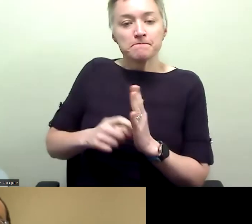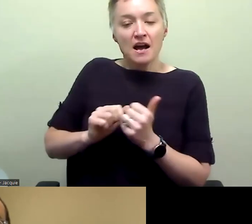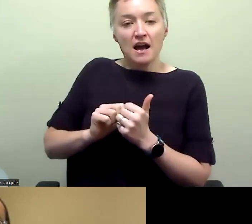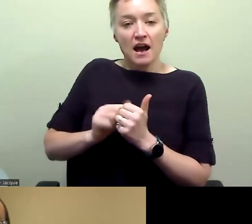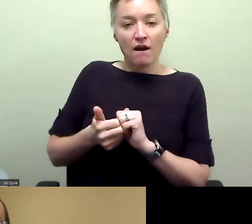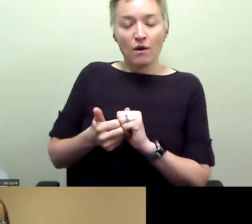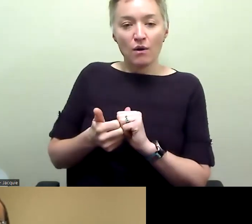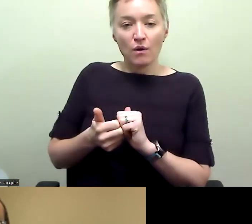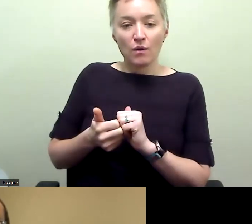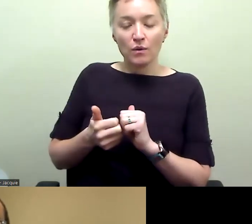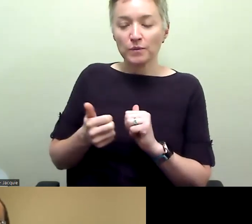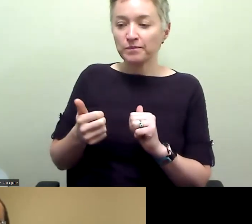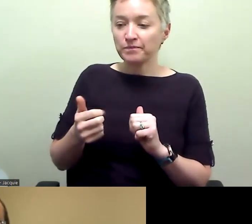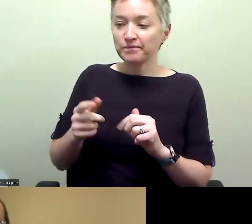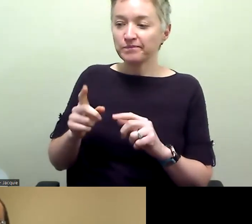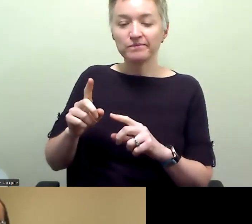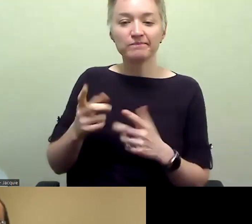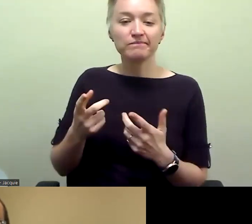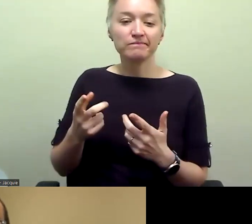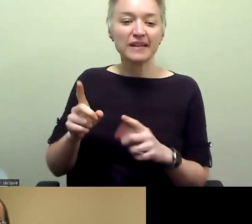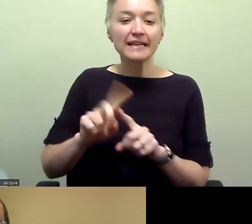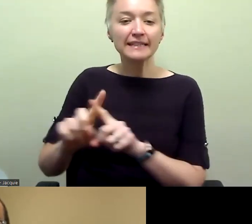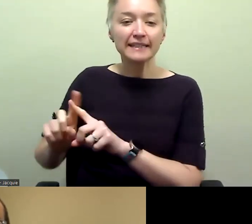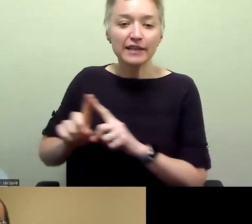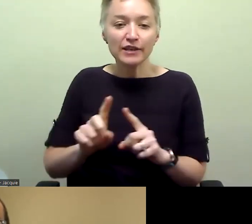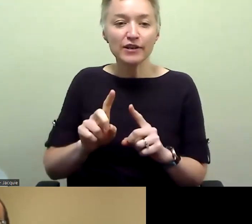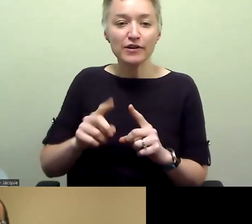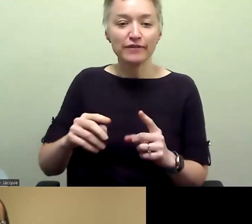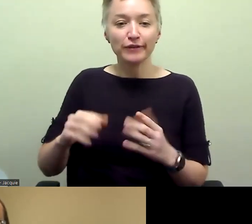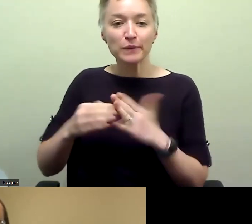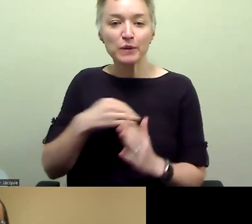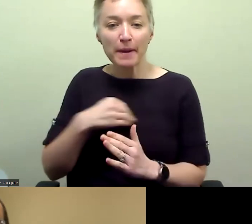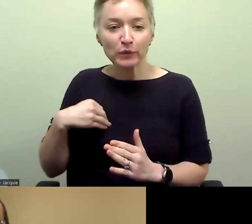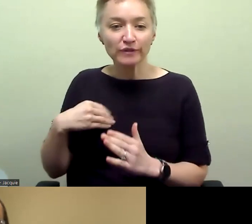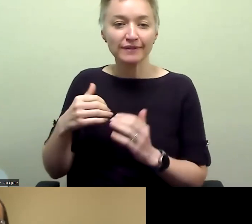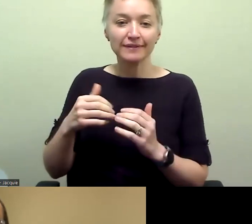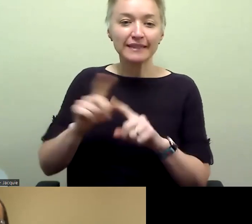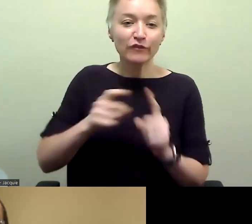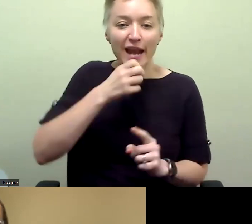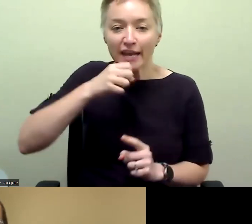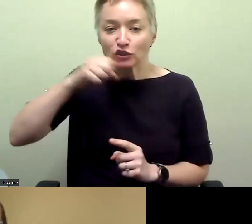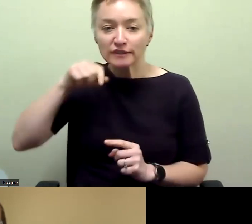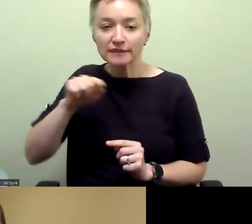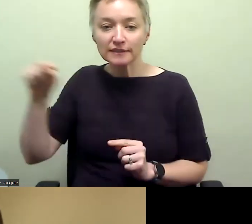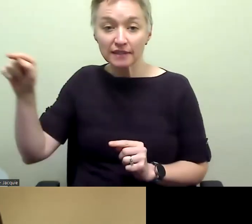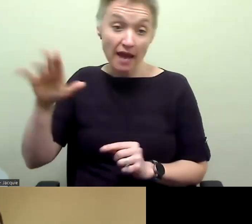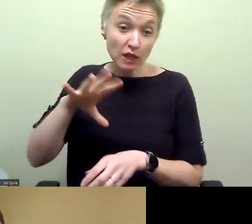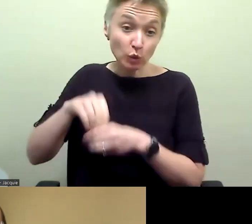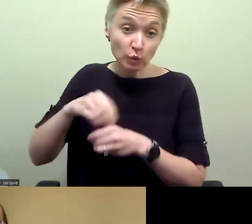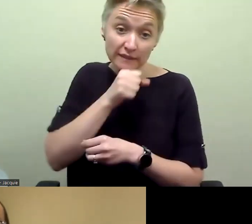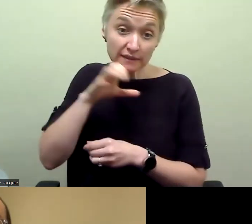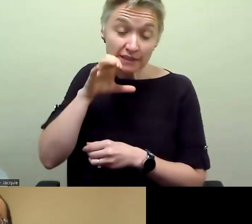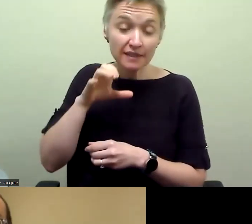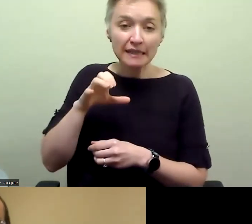um, members of the community, including older adults, um, could, you know, could really be, um, their